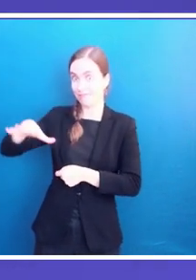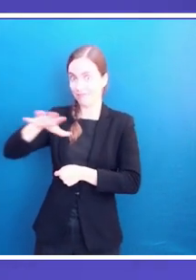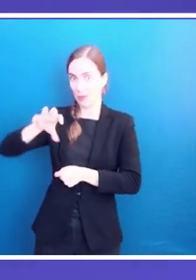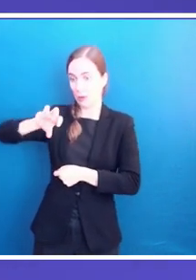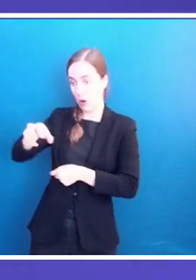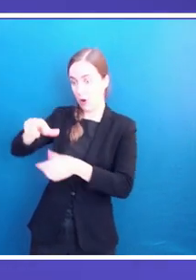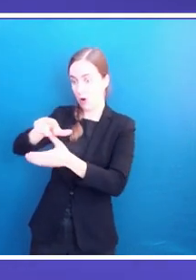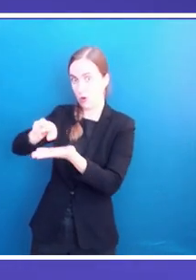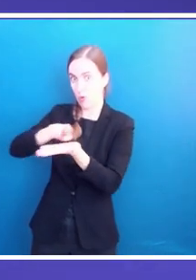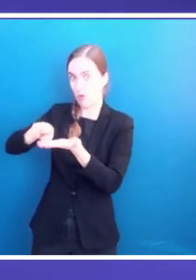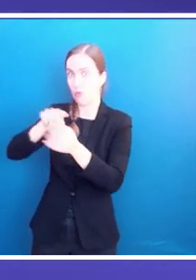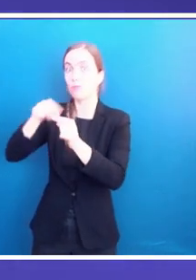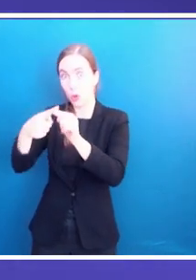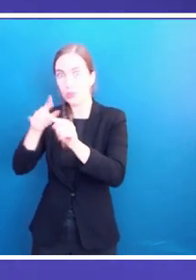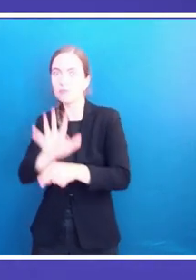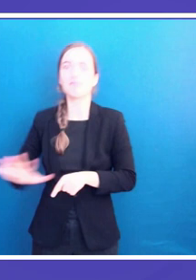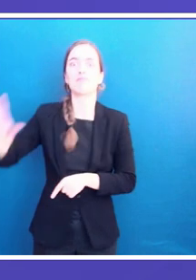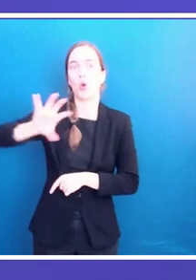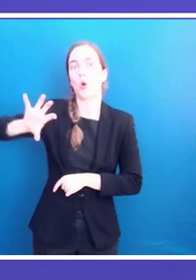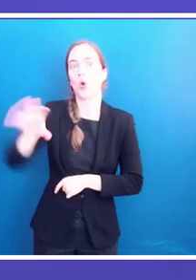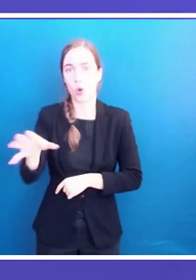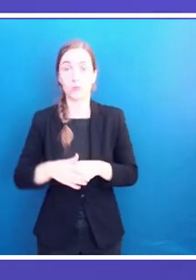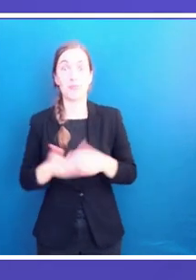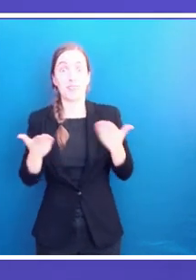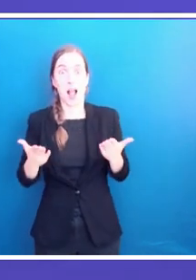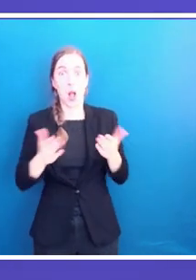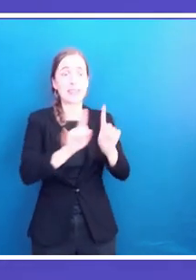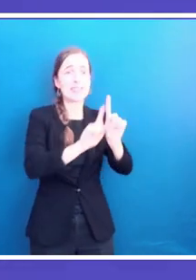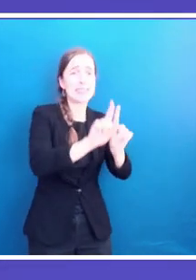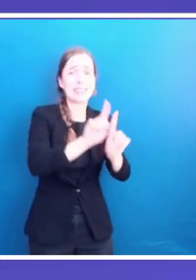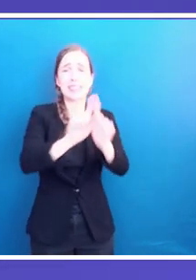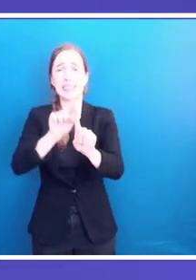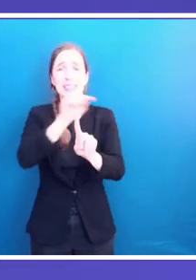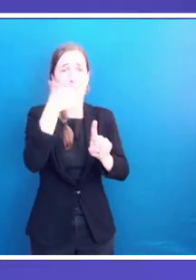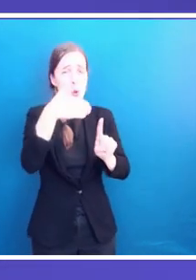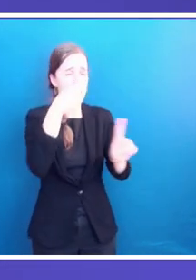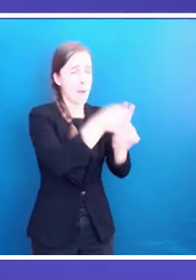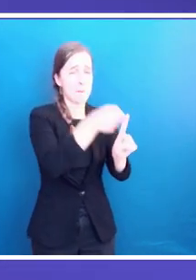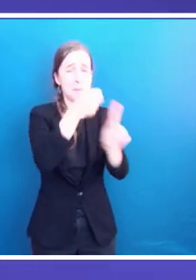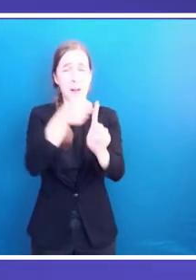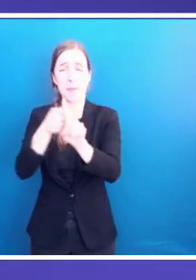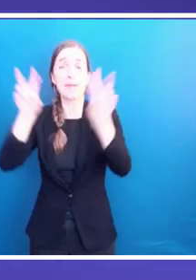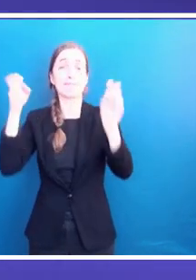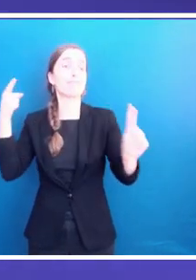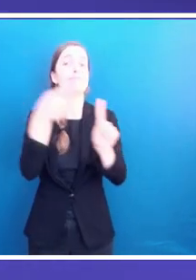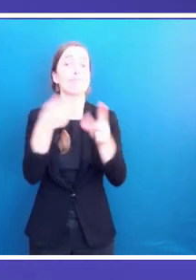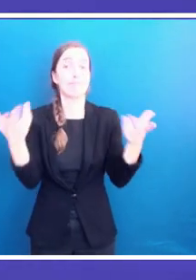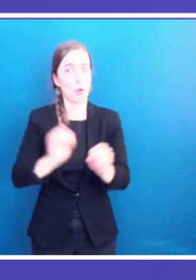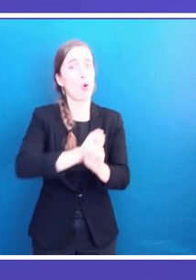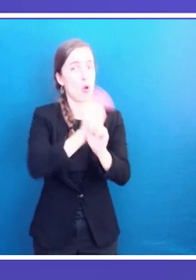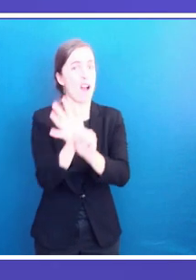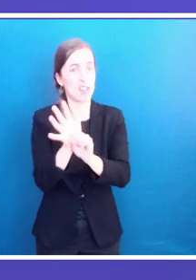repercussions with social and economic consequences, decision makers must be wise and must have